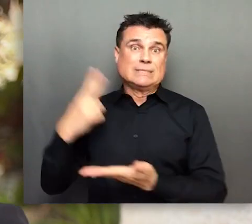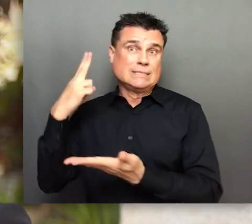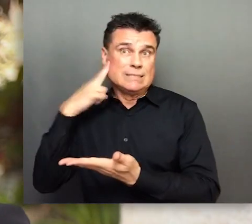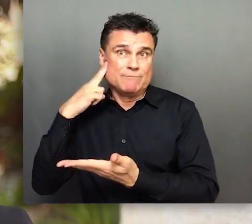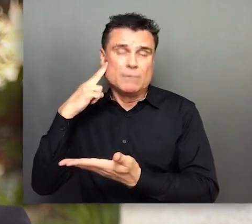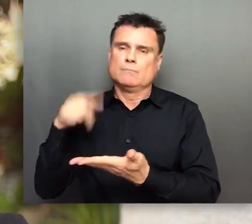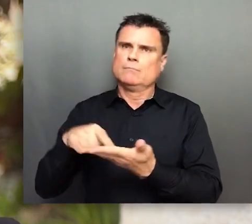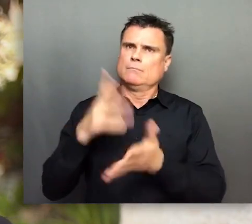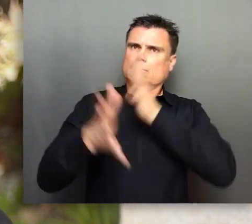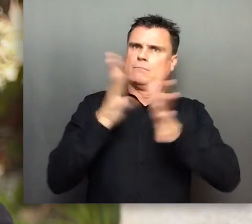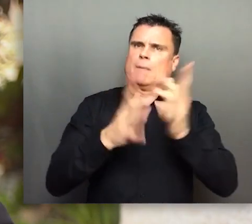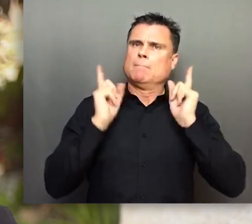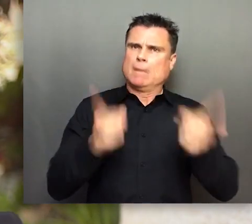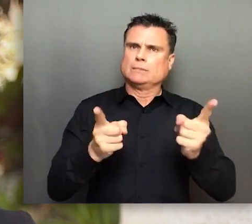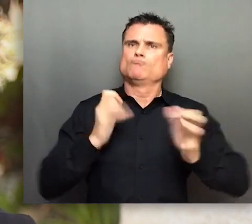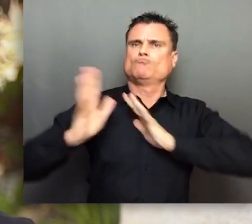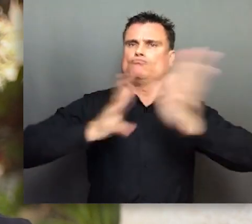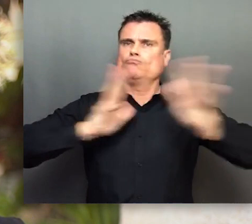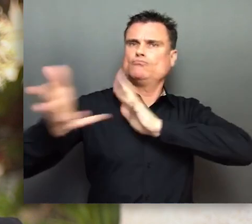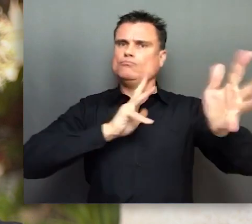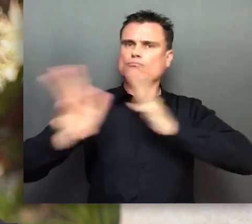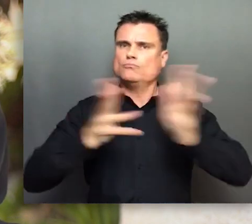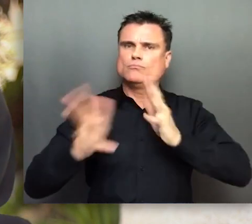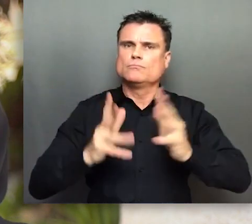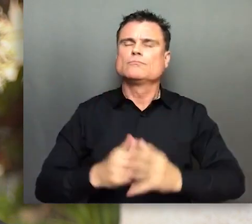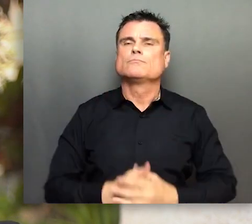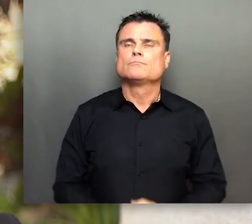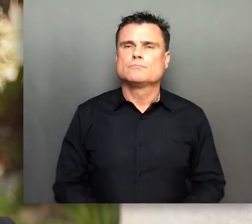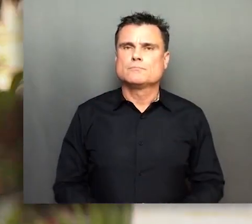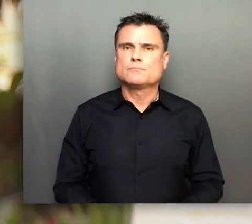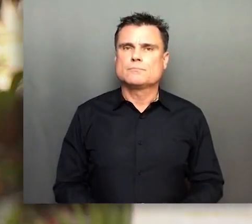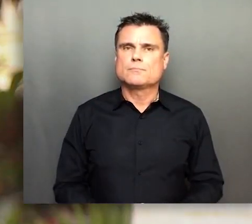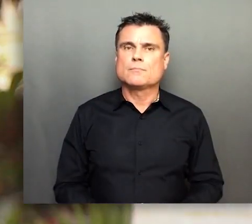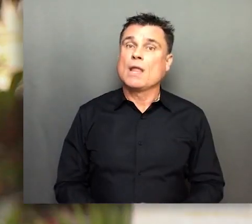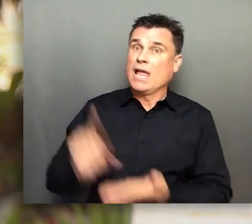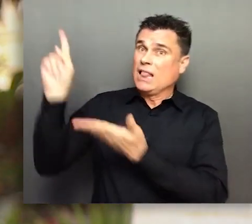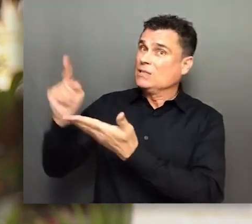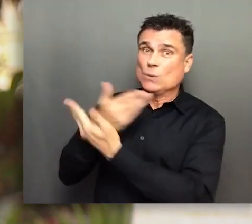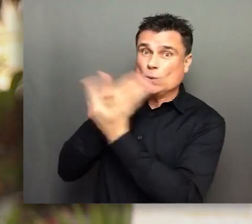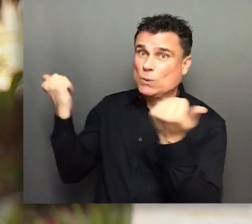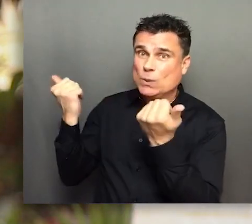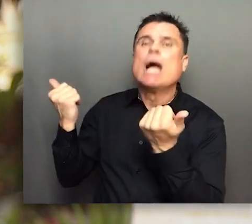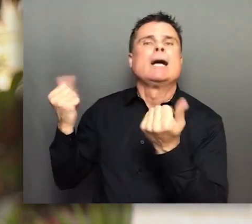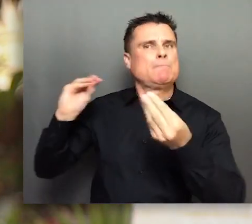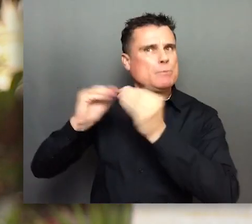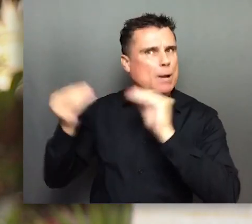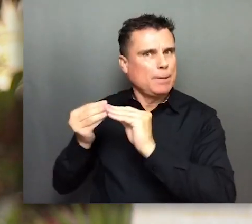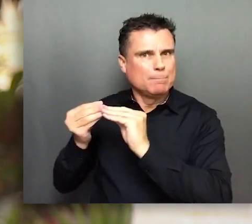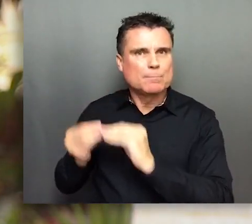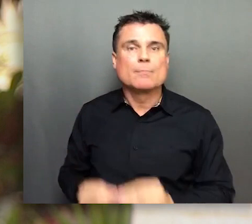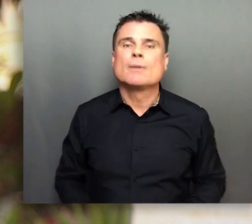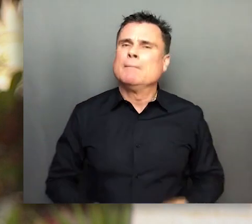disability, I personally have to be able to see in order to communicate. Lack of electricity is a big problem.